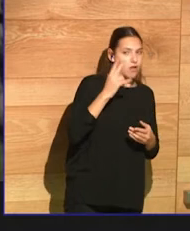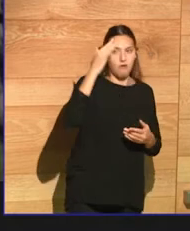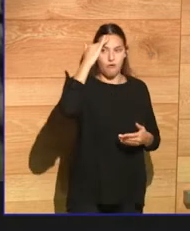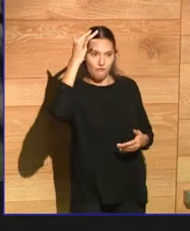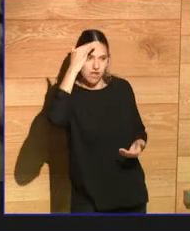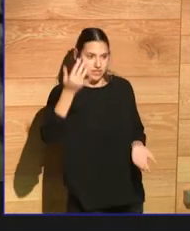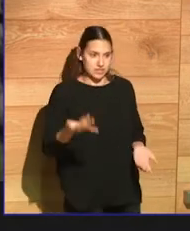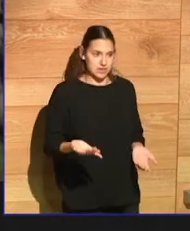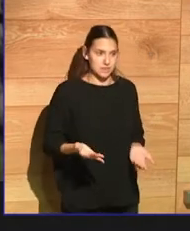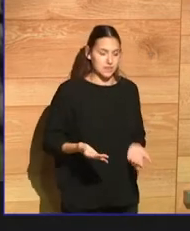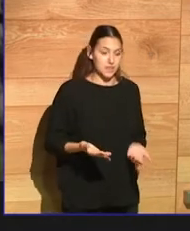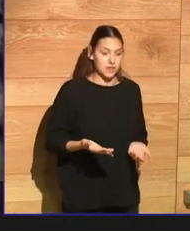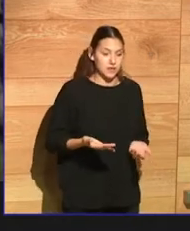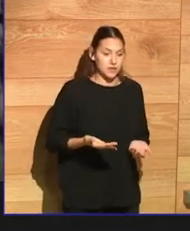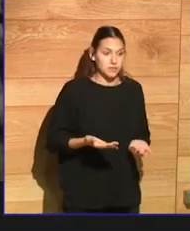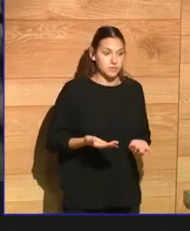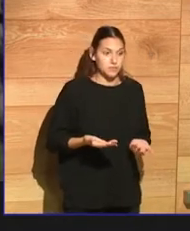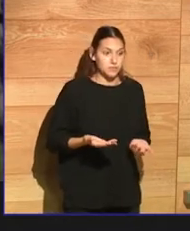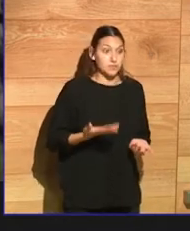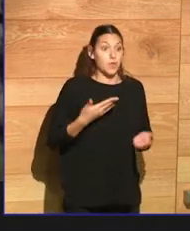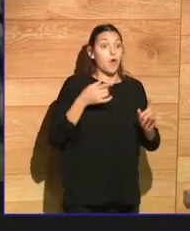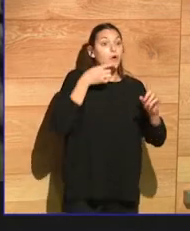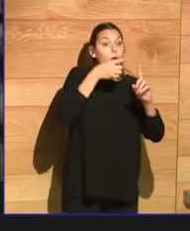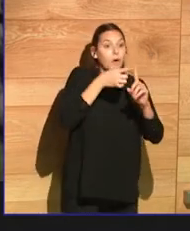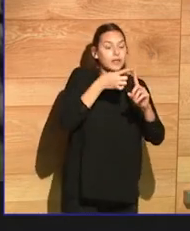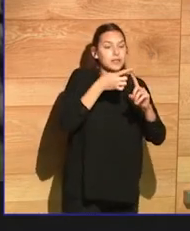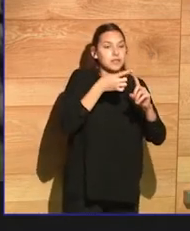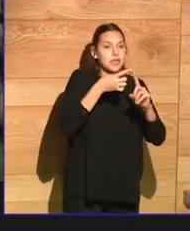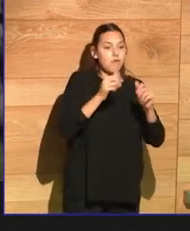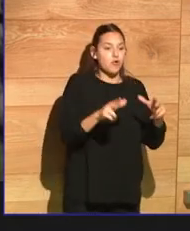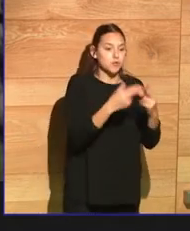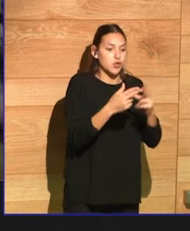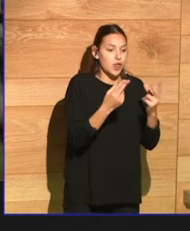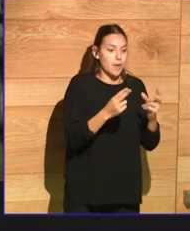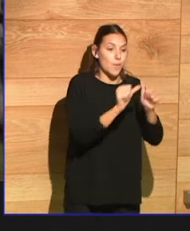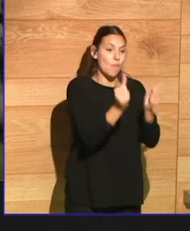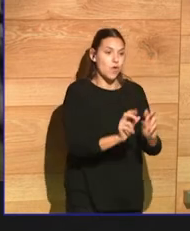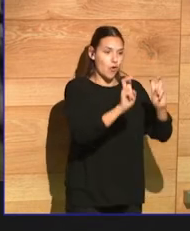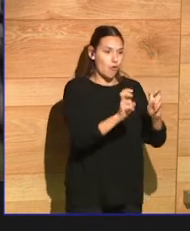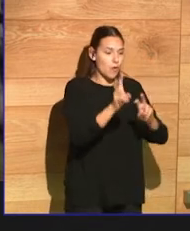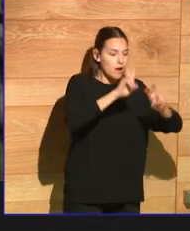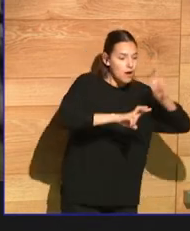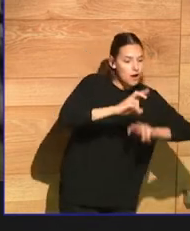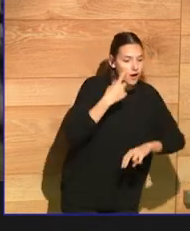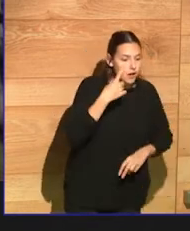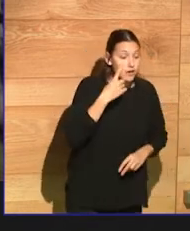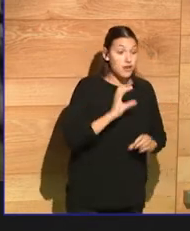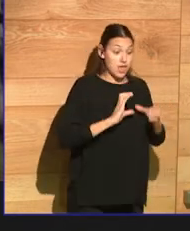societal models. And so basically what Fight Club was, was a kind of model for society